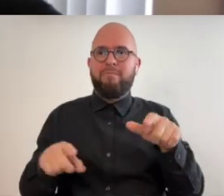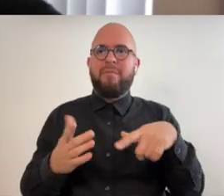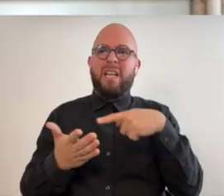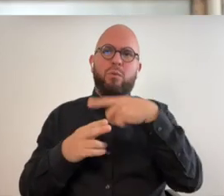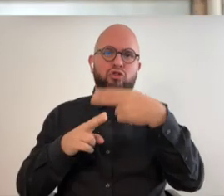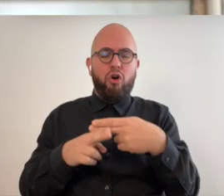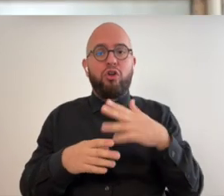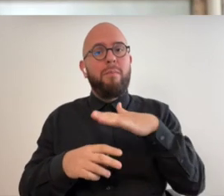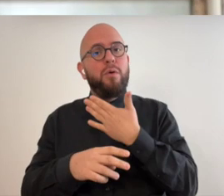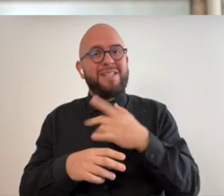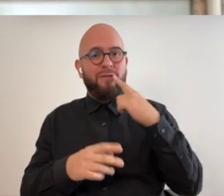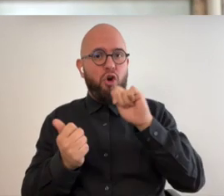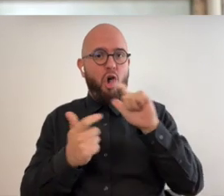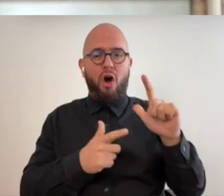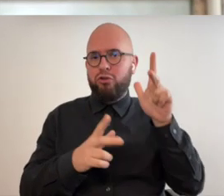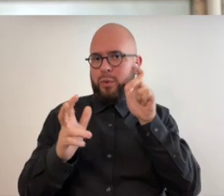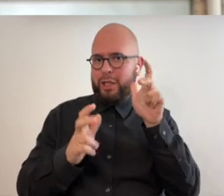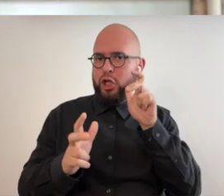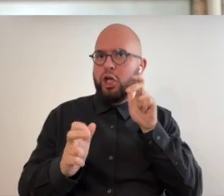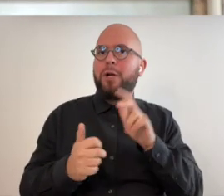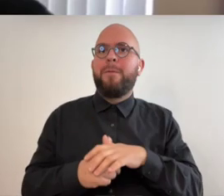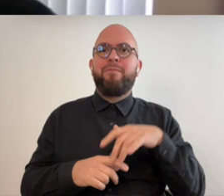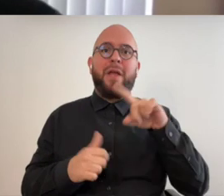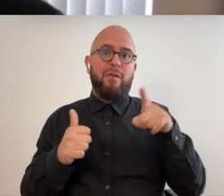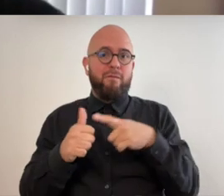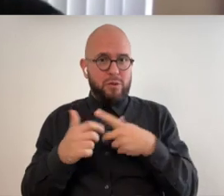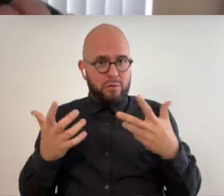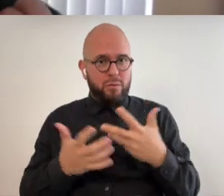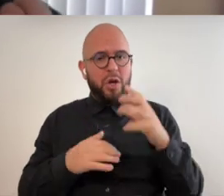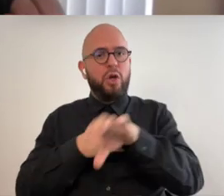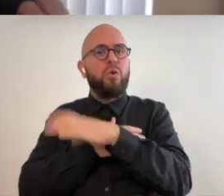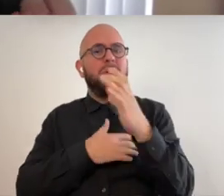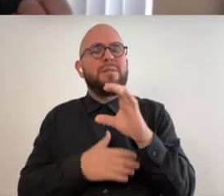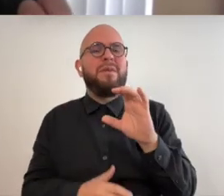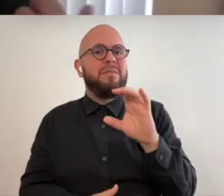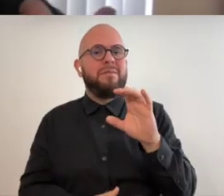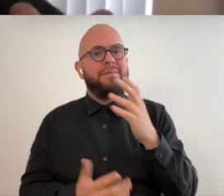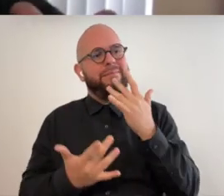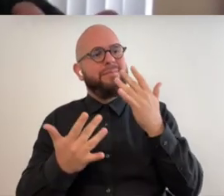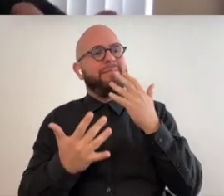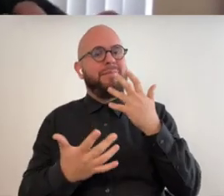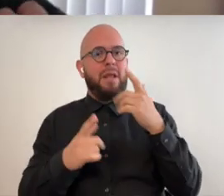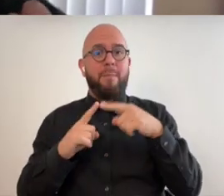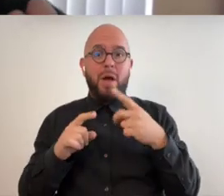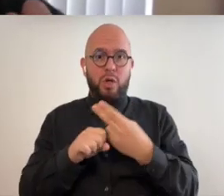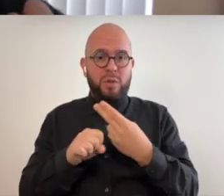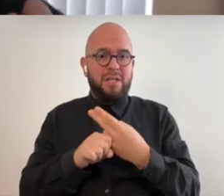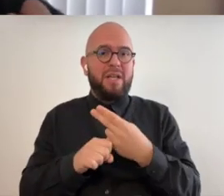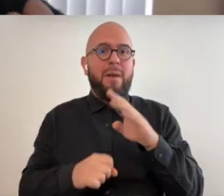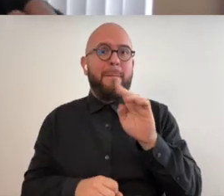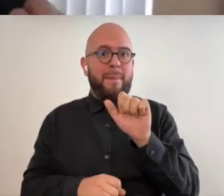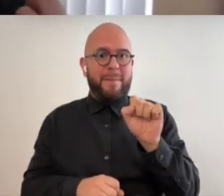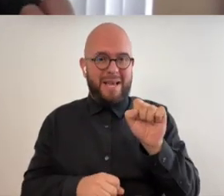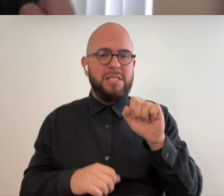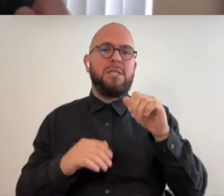hear and what he was doing was playing this first album was playing christmas carols but playing them on the bass in the lower register